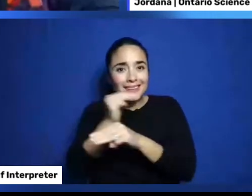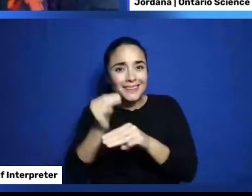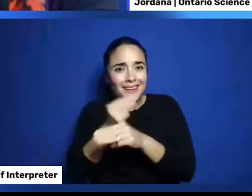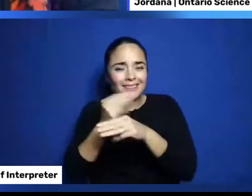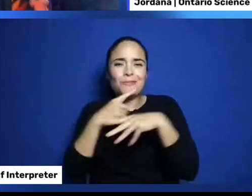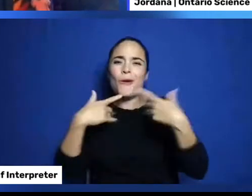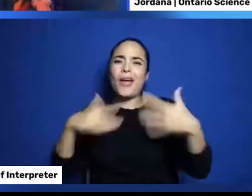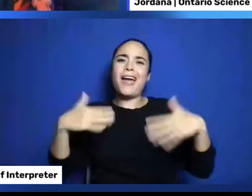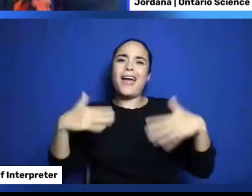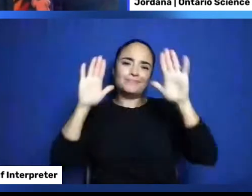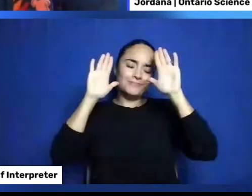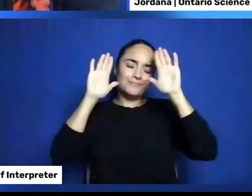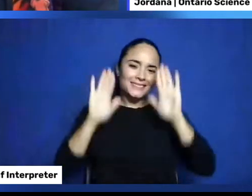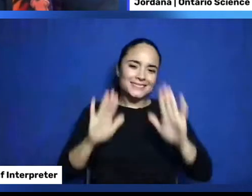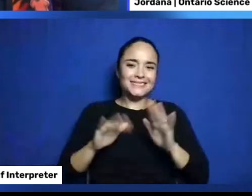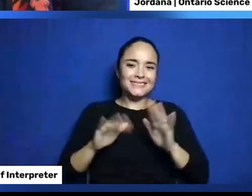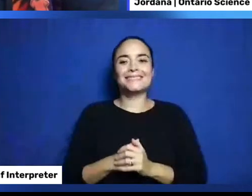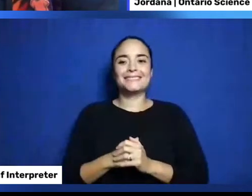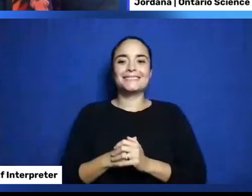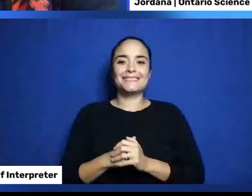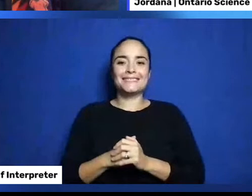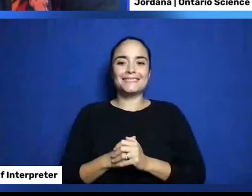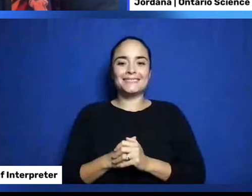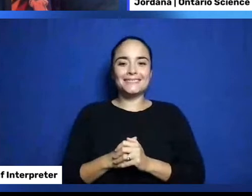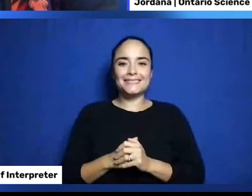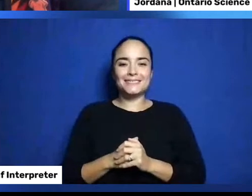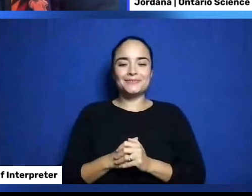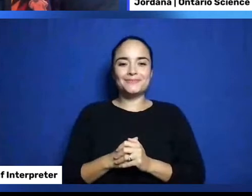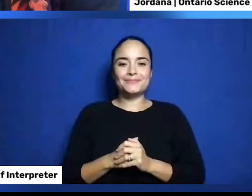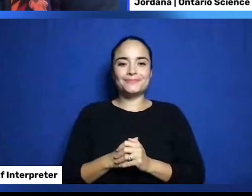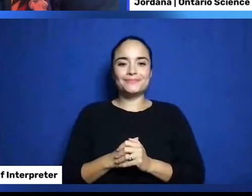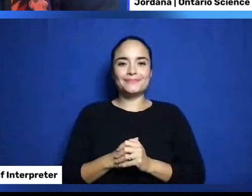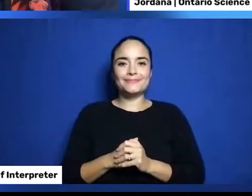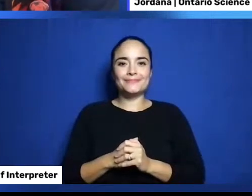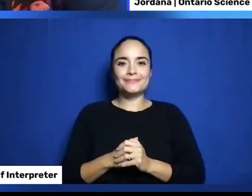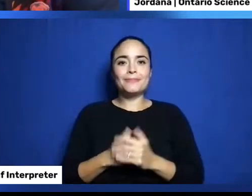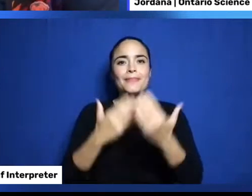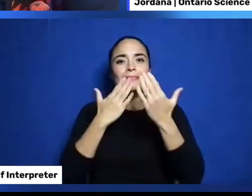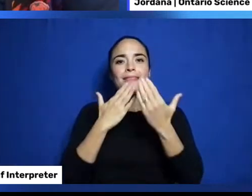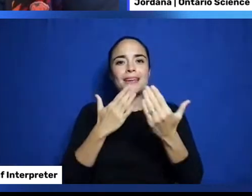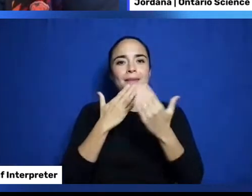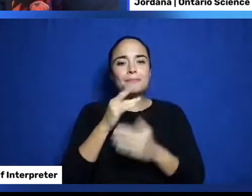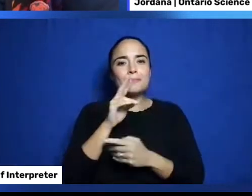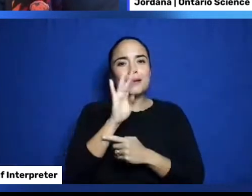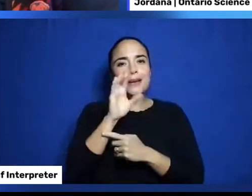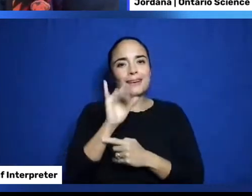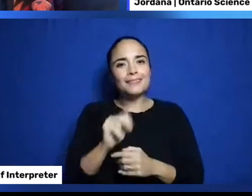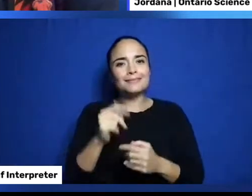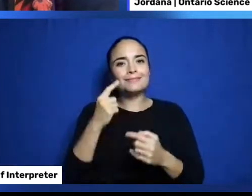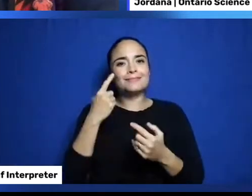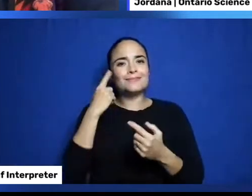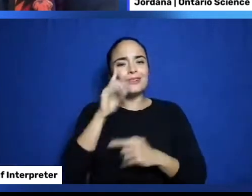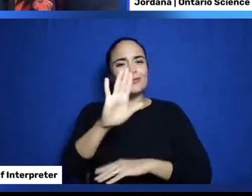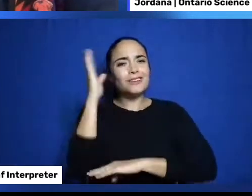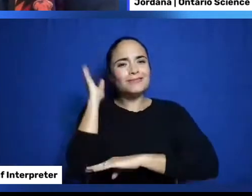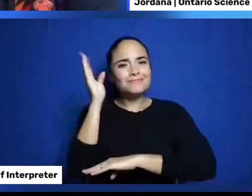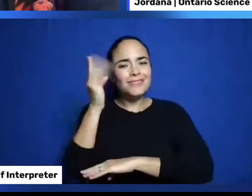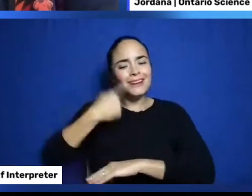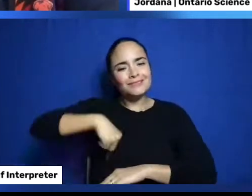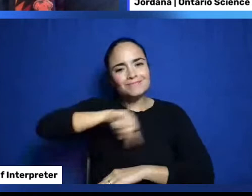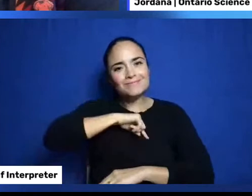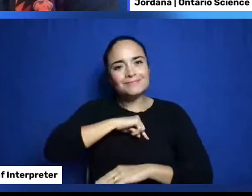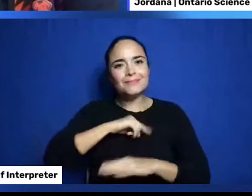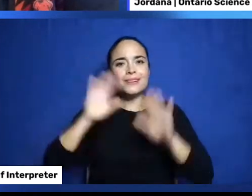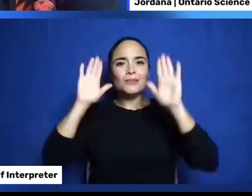Well that was very inspiring. So thank you so much Brian for taking the time to share with us today. It was so wonderful to learn and